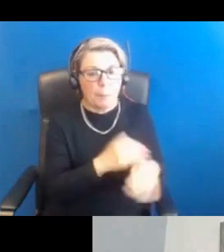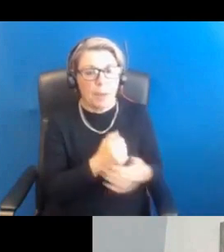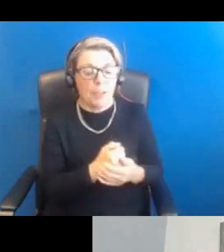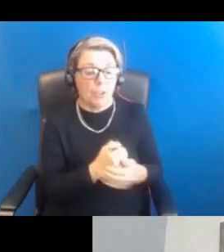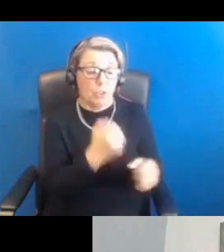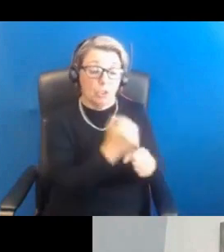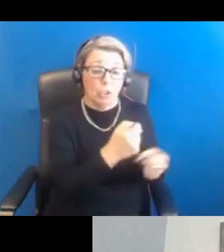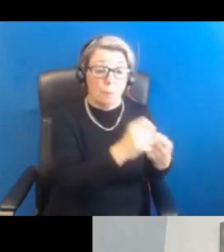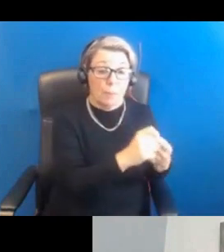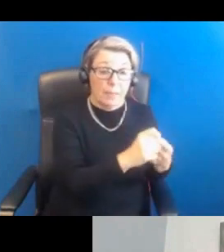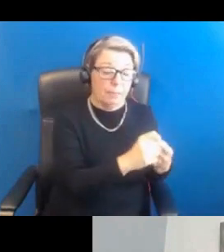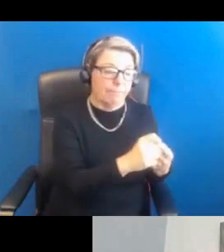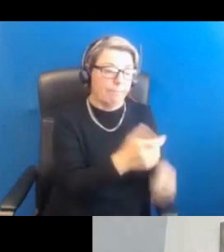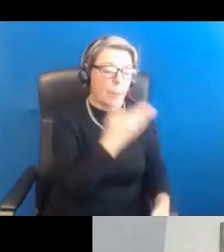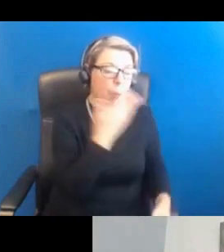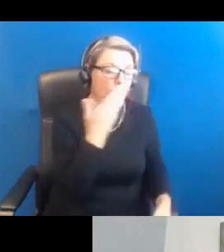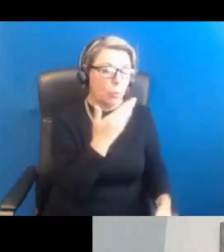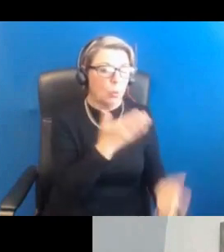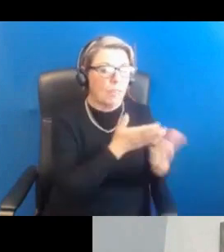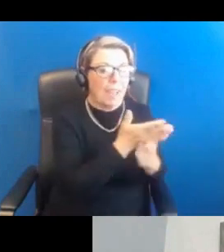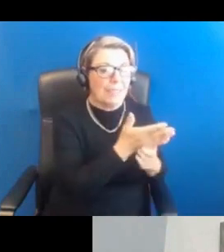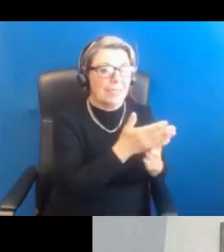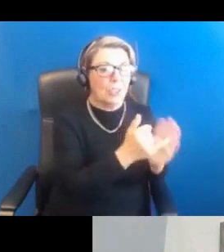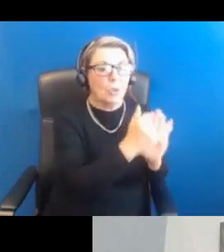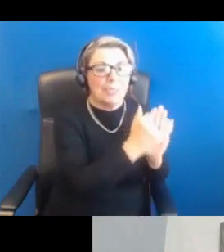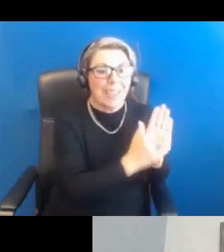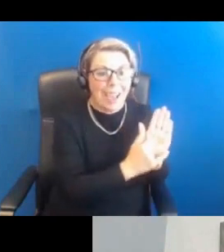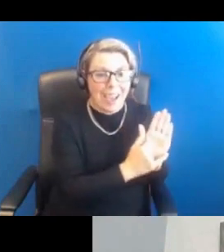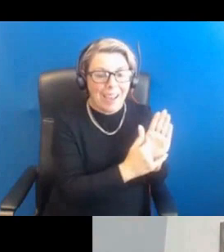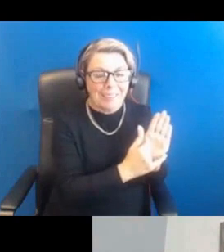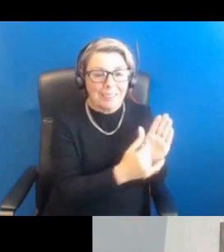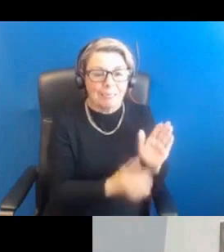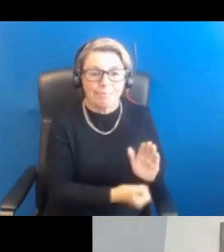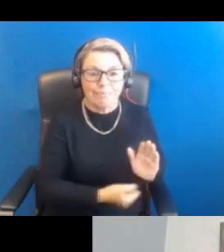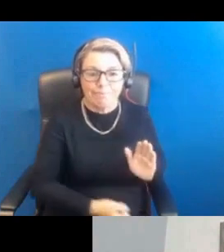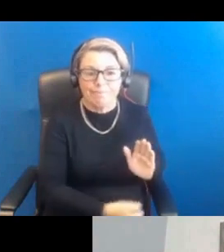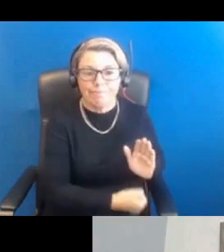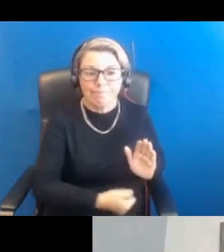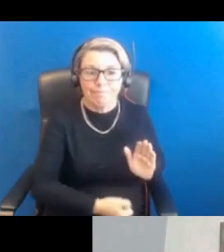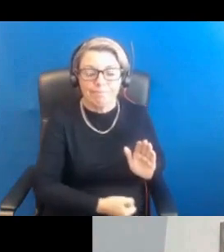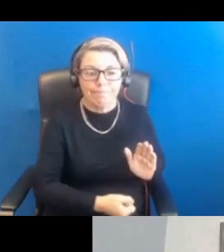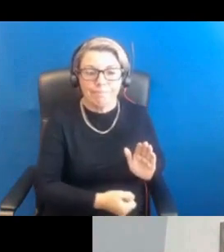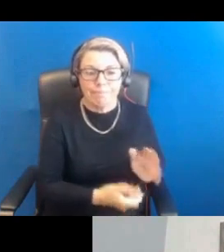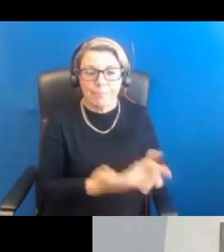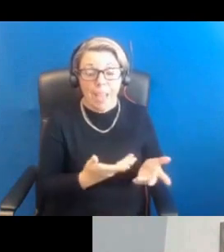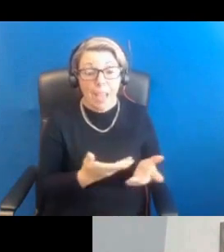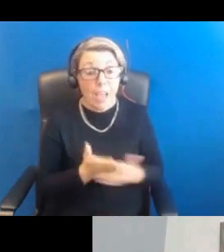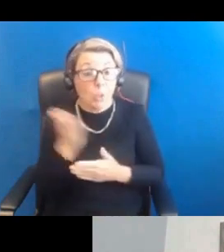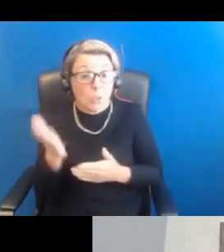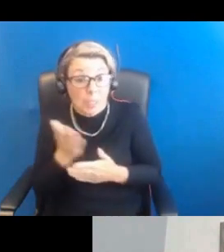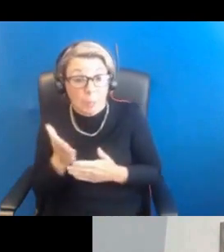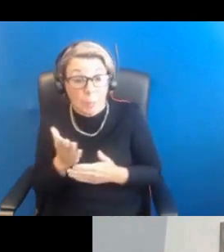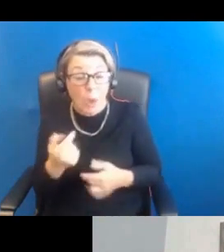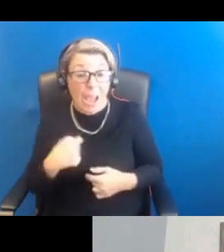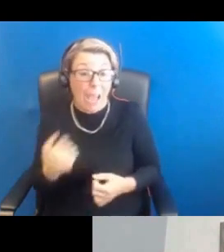don't have access to a scan, which is what I do in my clinic day in and day out. I don't send people for a scan. do scans